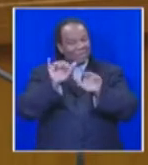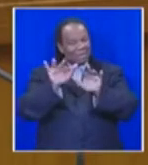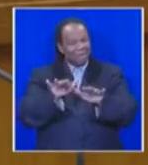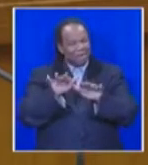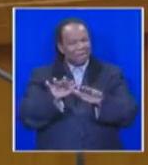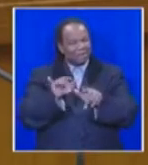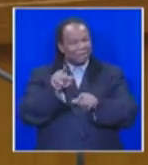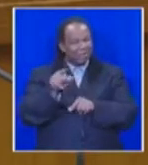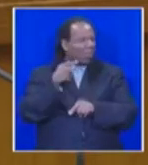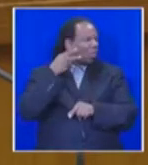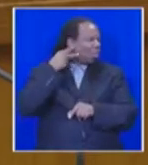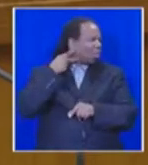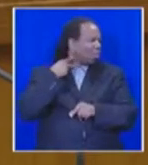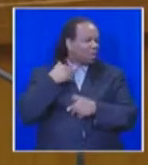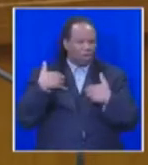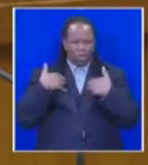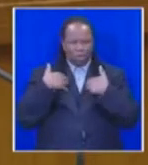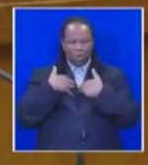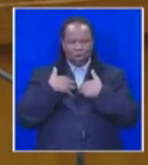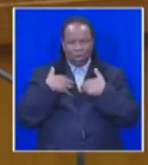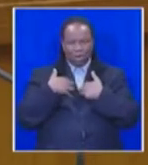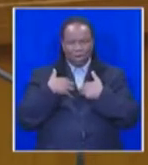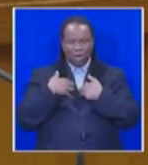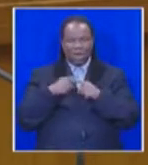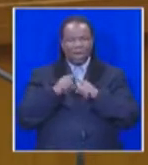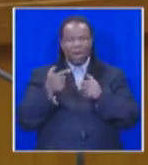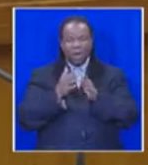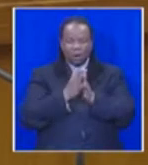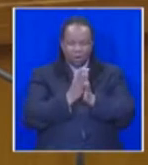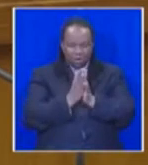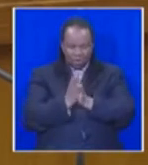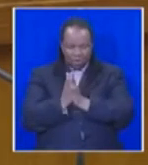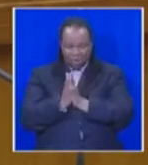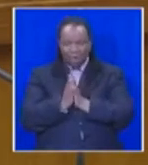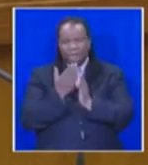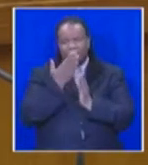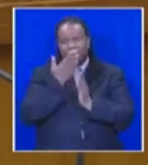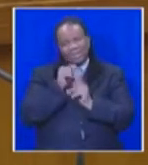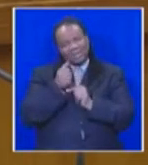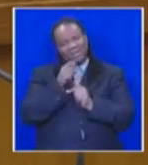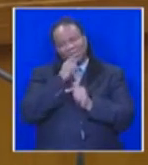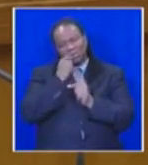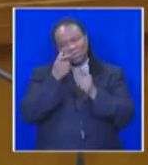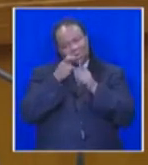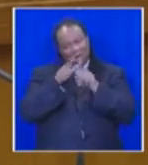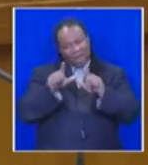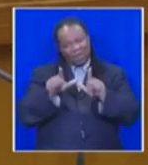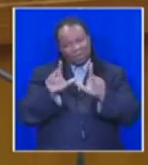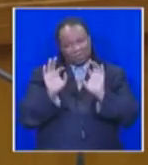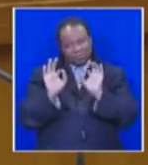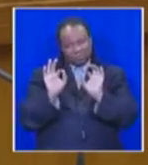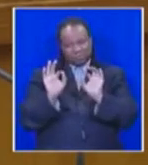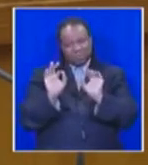embarrassing, it is worrying, and there is a plea that we need to improve our language so that what we speak can